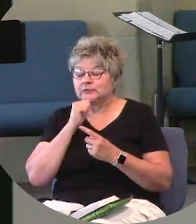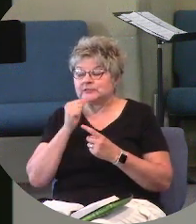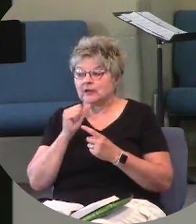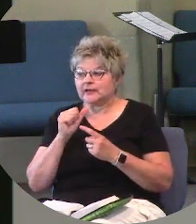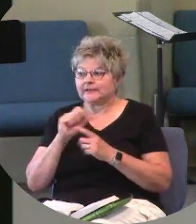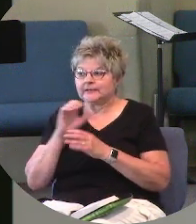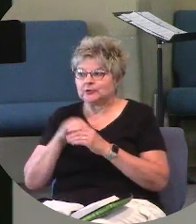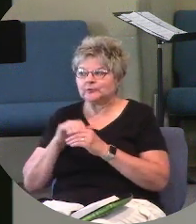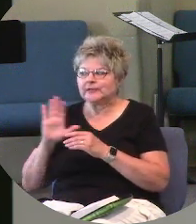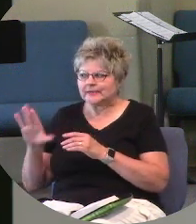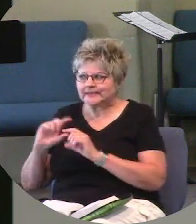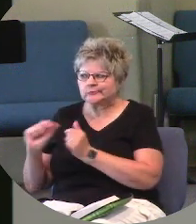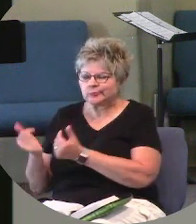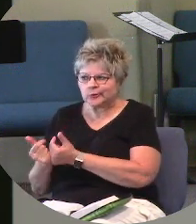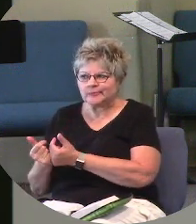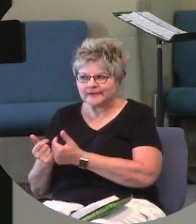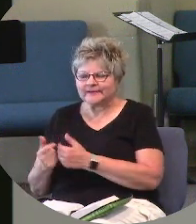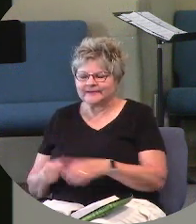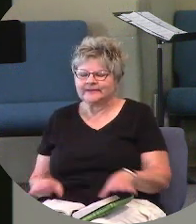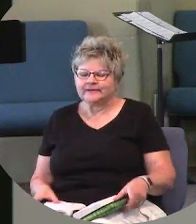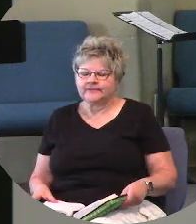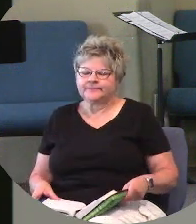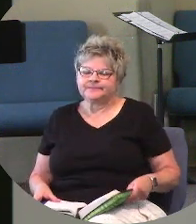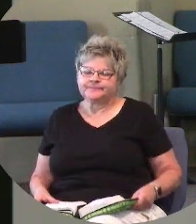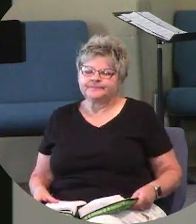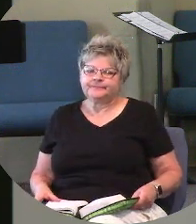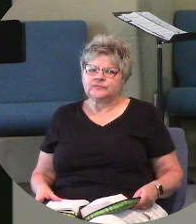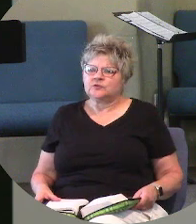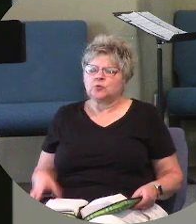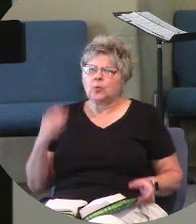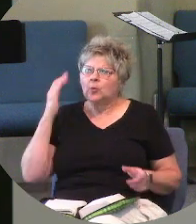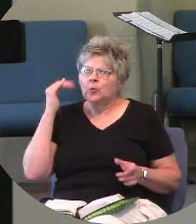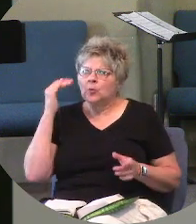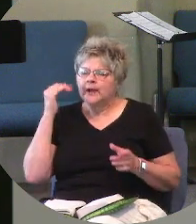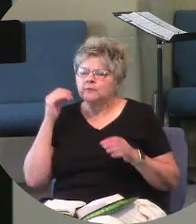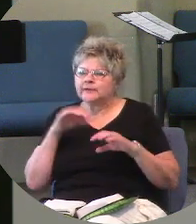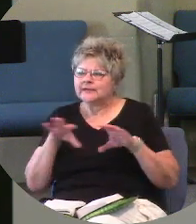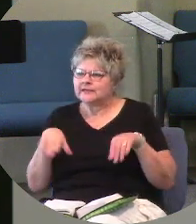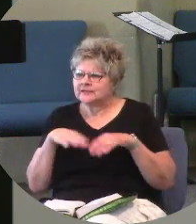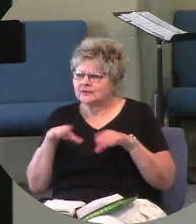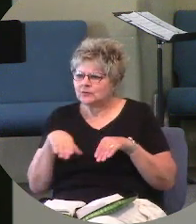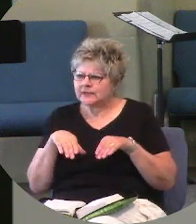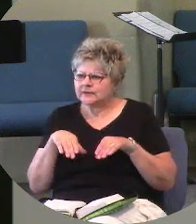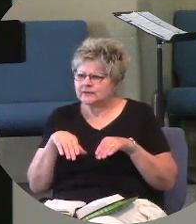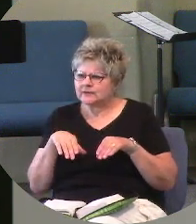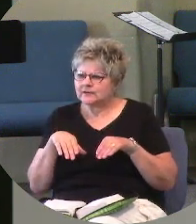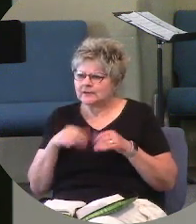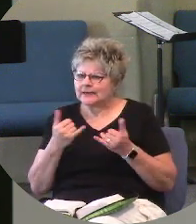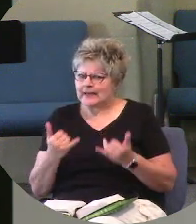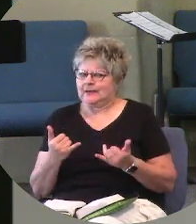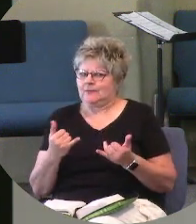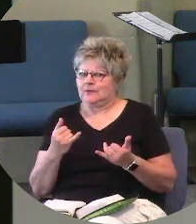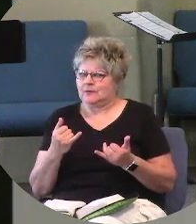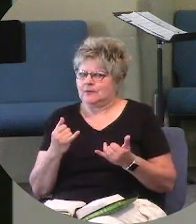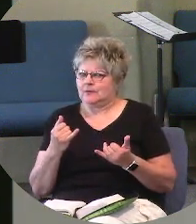But think with me for a minute. Why would he do it now?